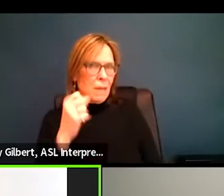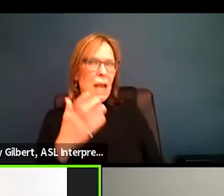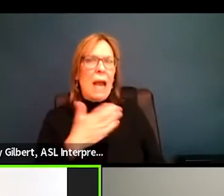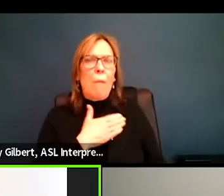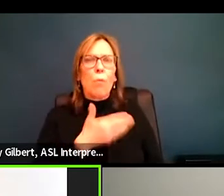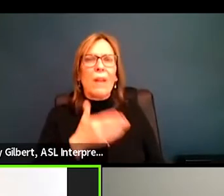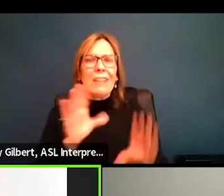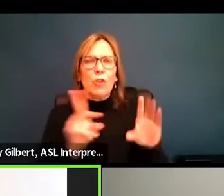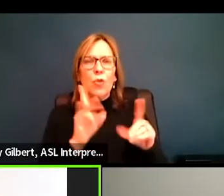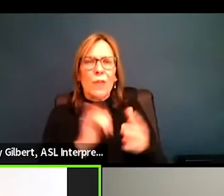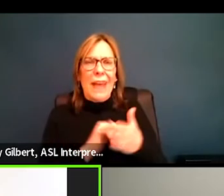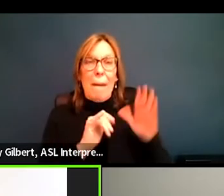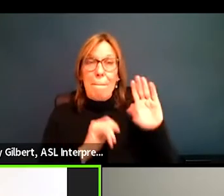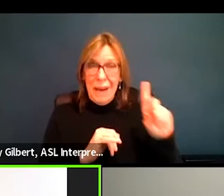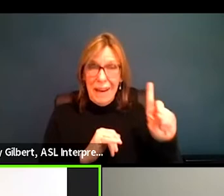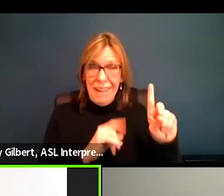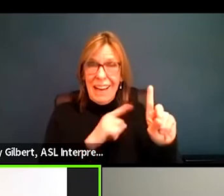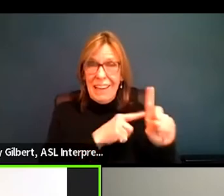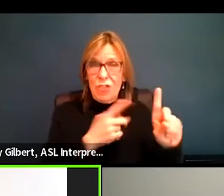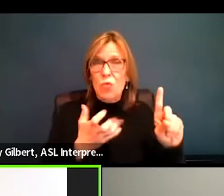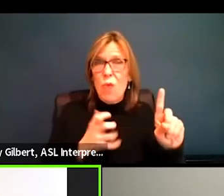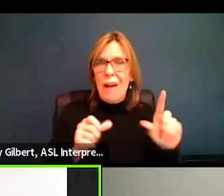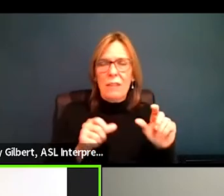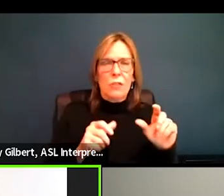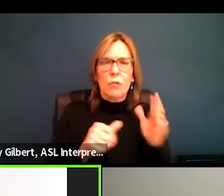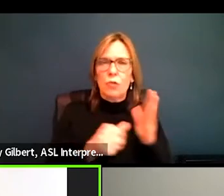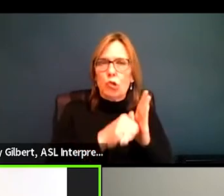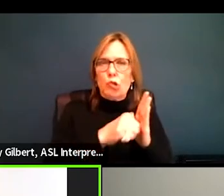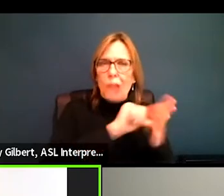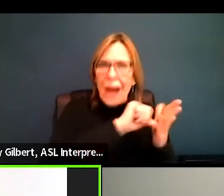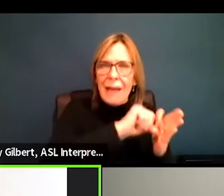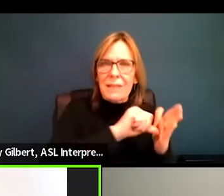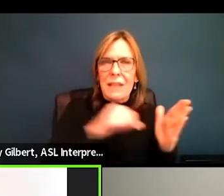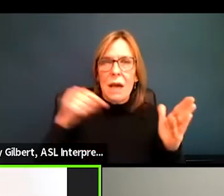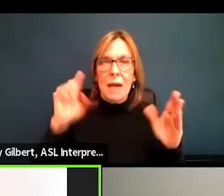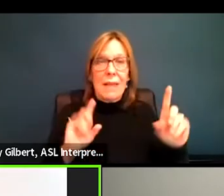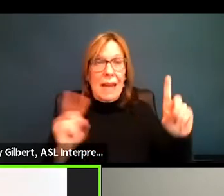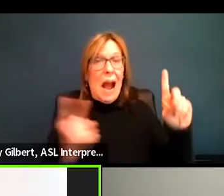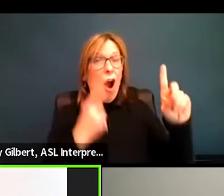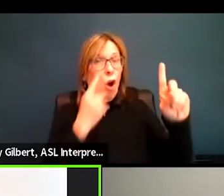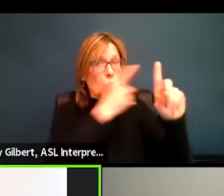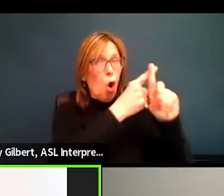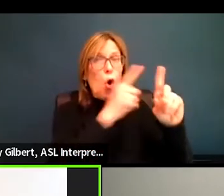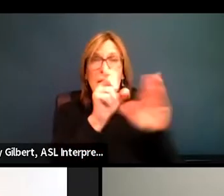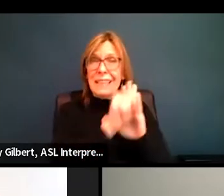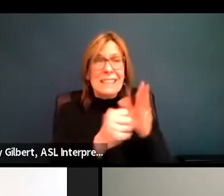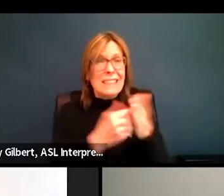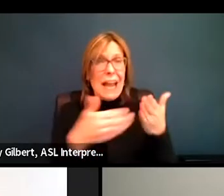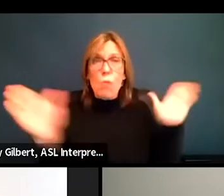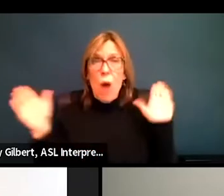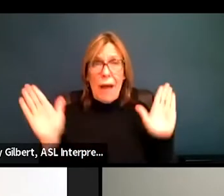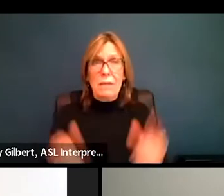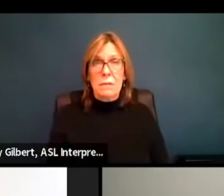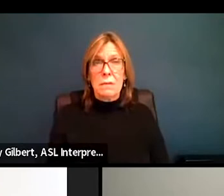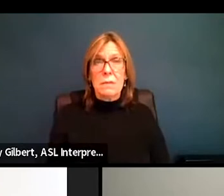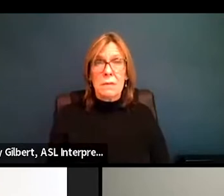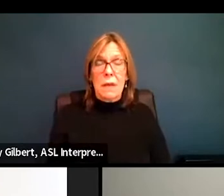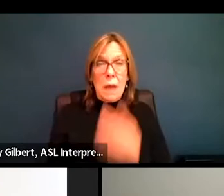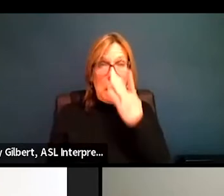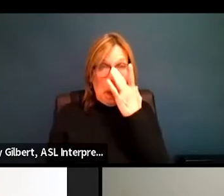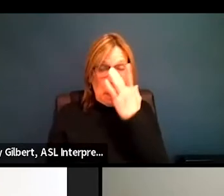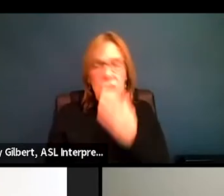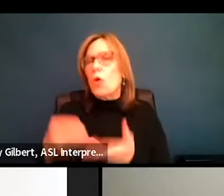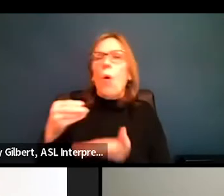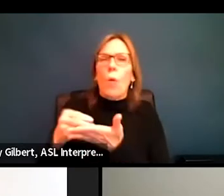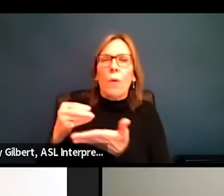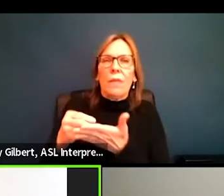that, but I do just want to stress that it is our goal that this be genuinely statewide. So the money, the money package that